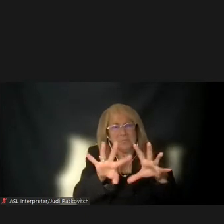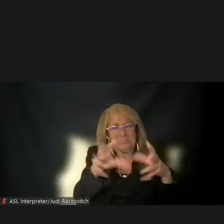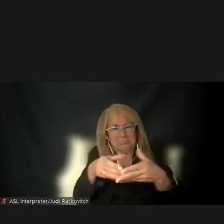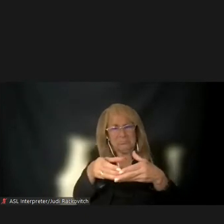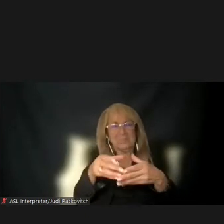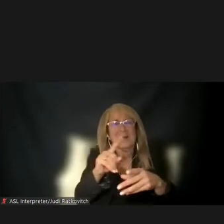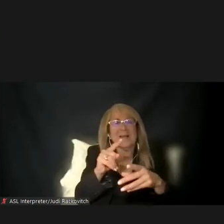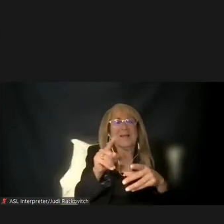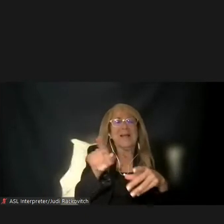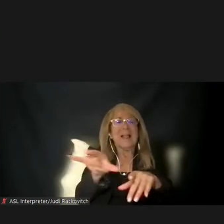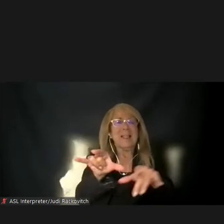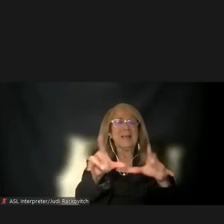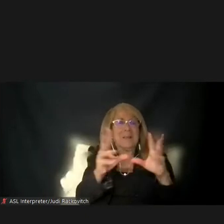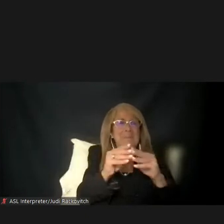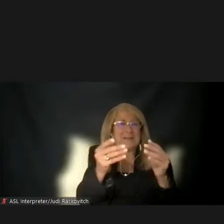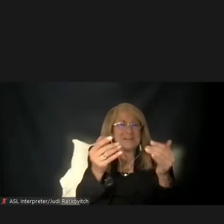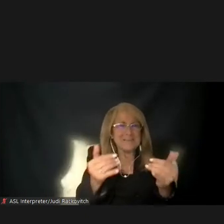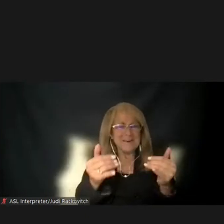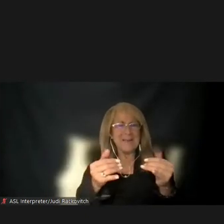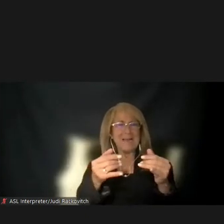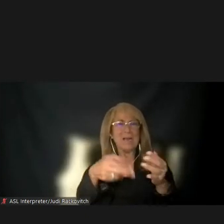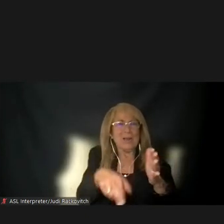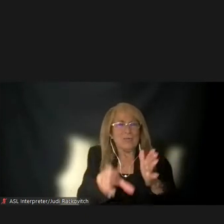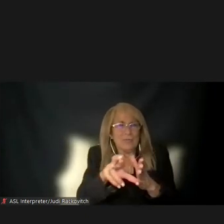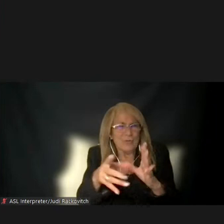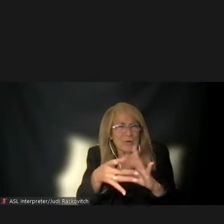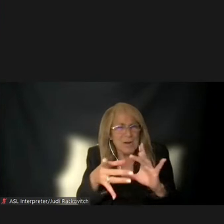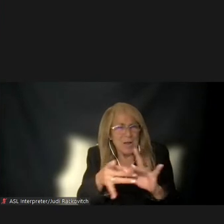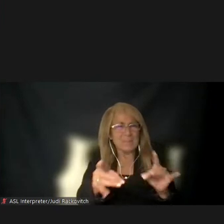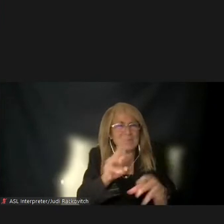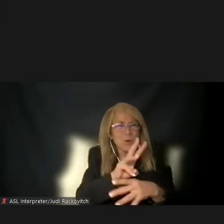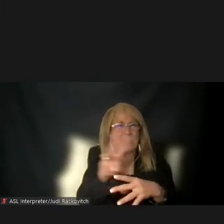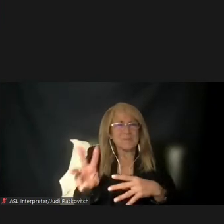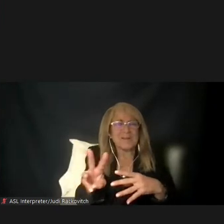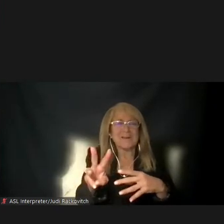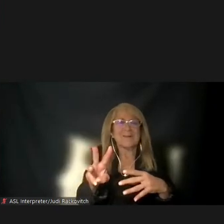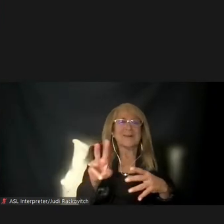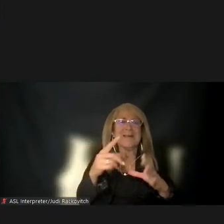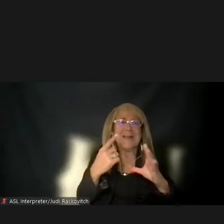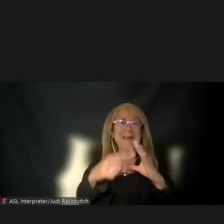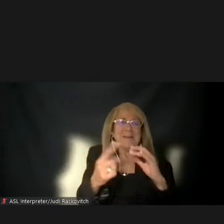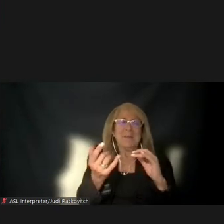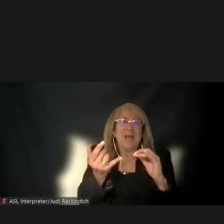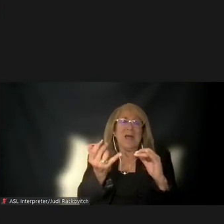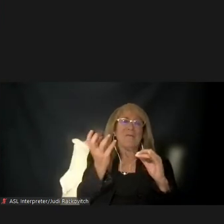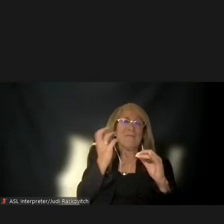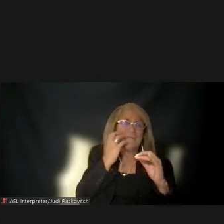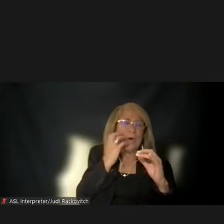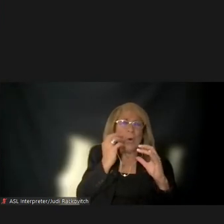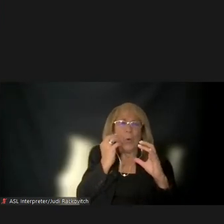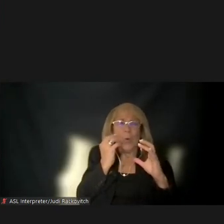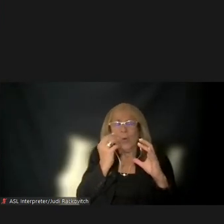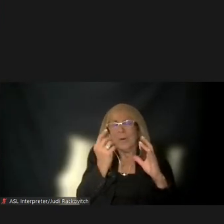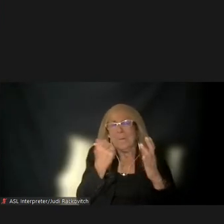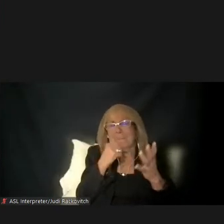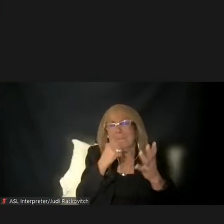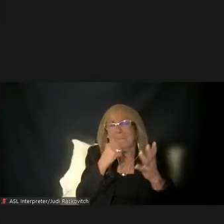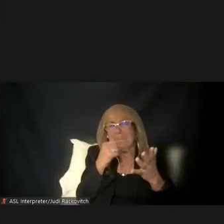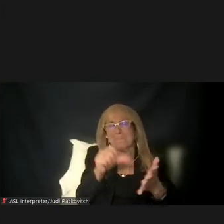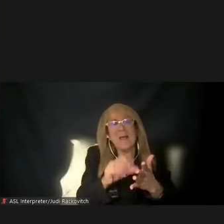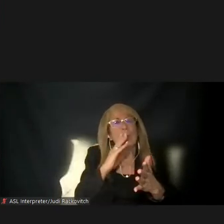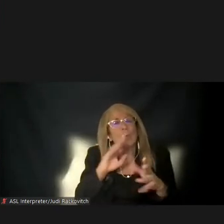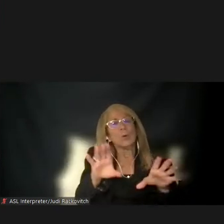meetings like today, reviewing comments submitted on our website, from email, by phone, and by mail, we'll be doing two other things to